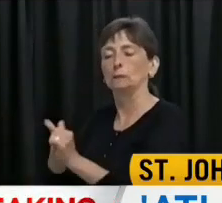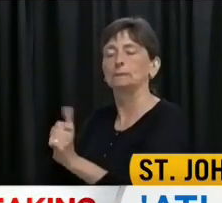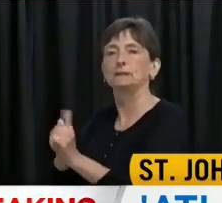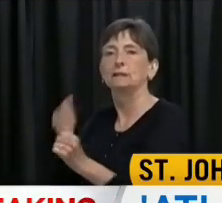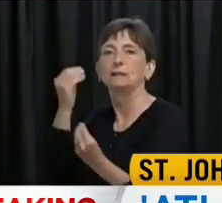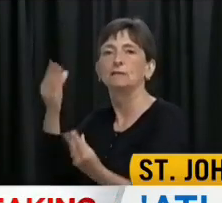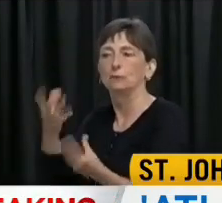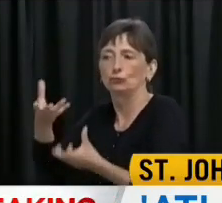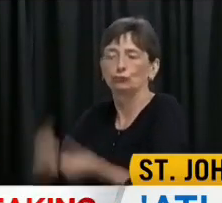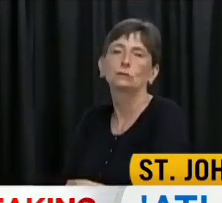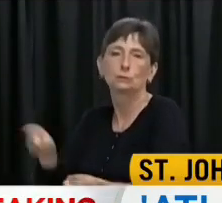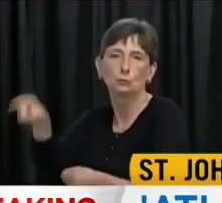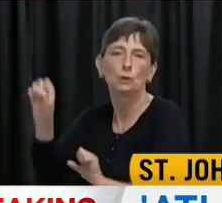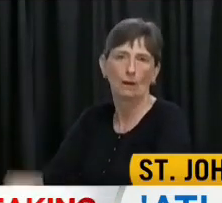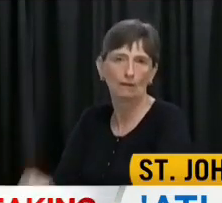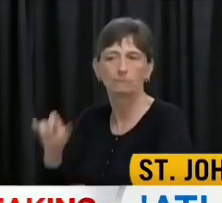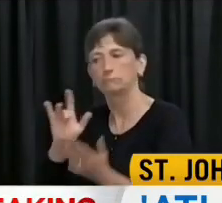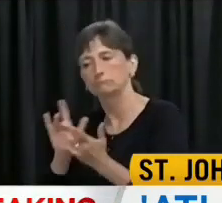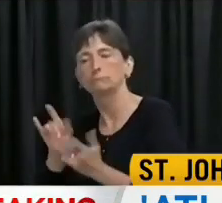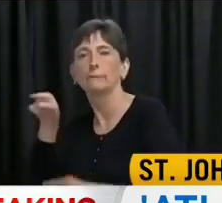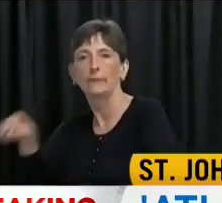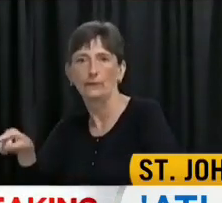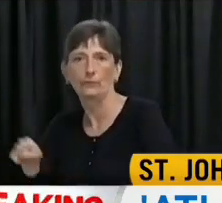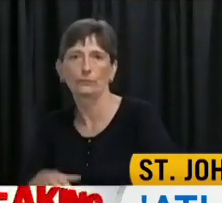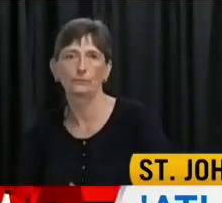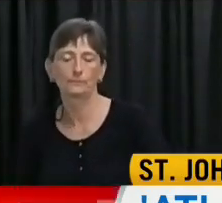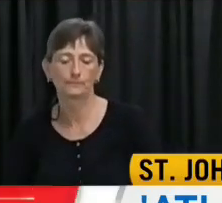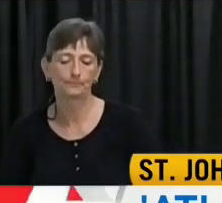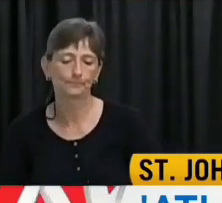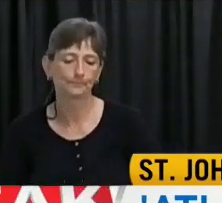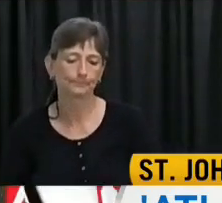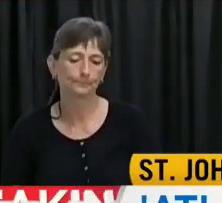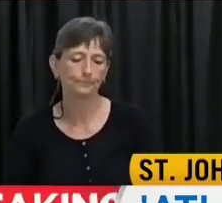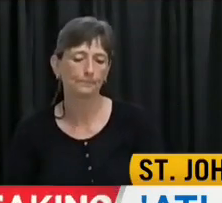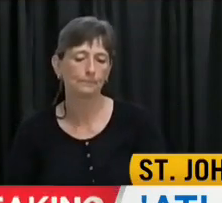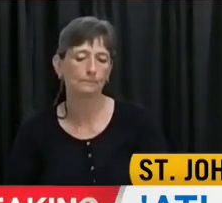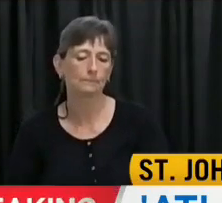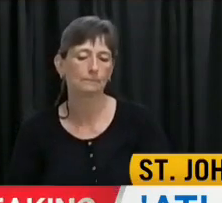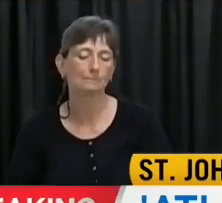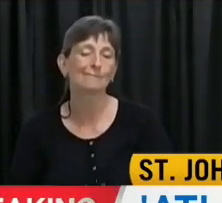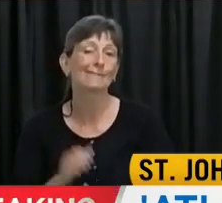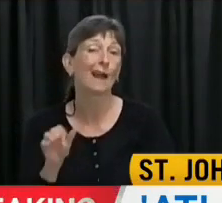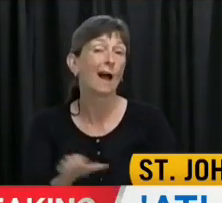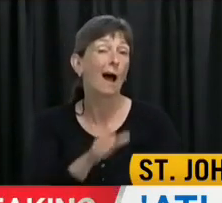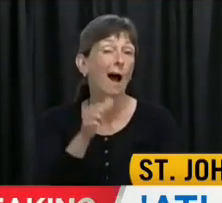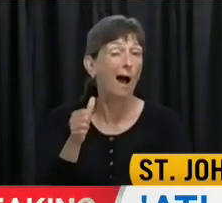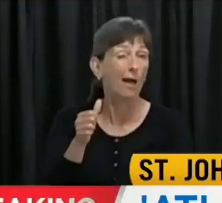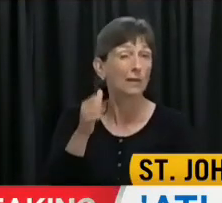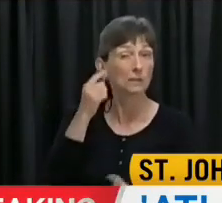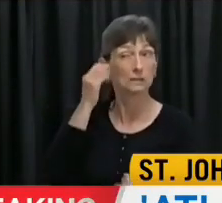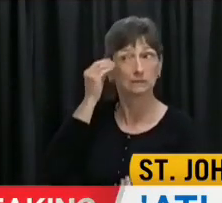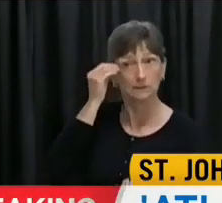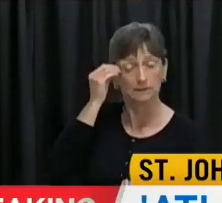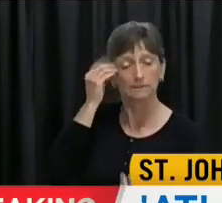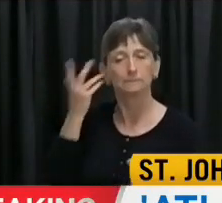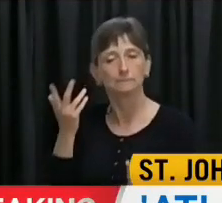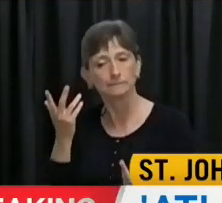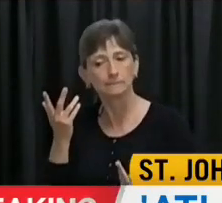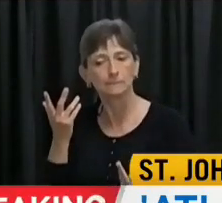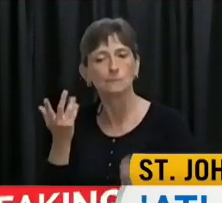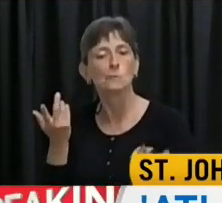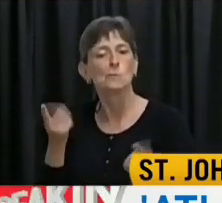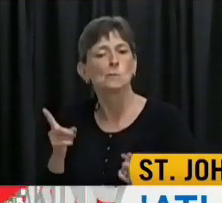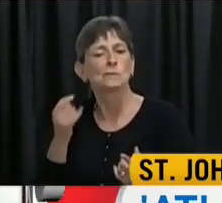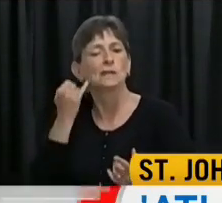It is your trusted source of all things related to COVID. Now, one other consideration as we open up is the